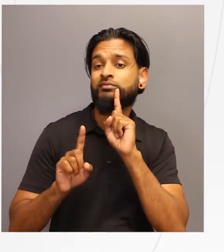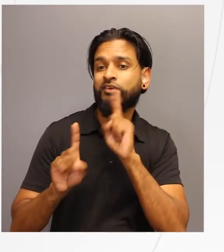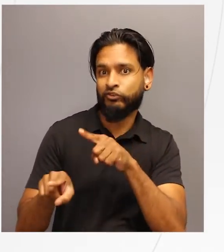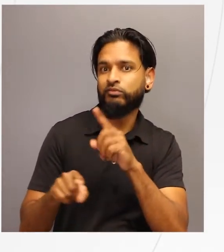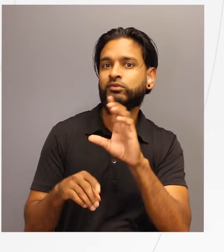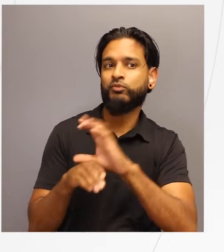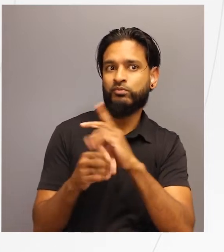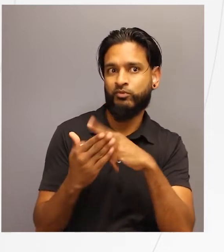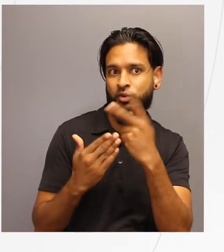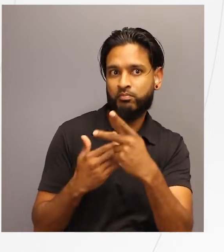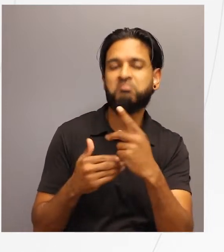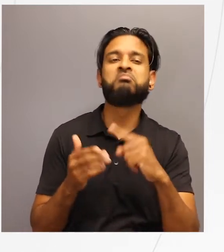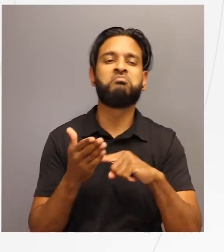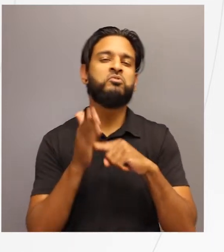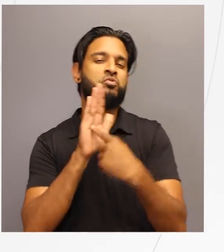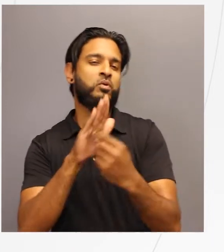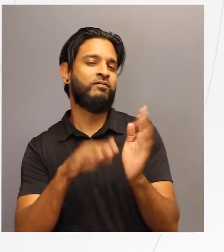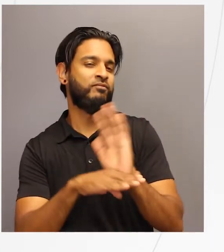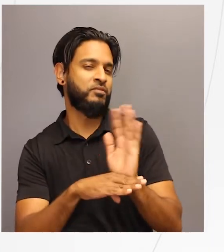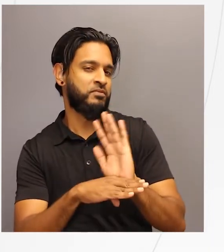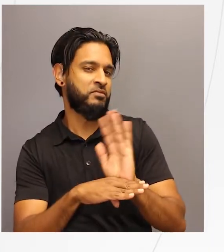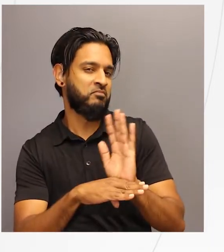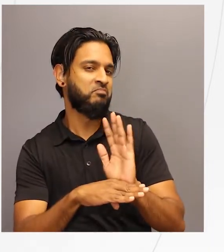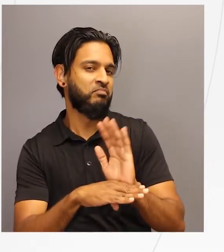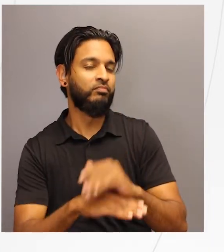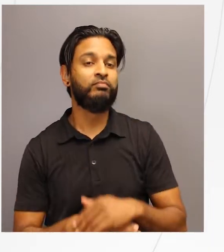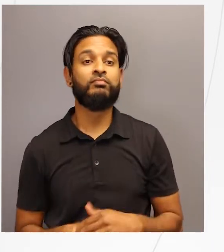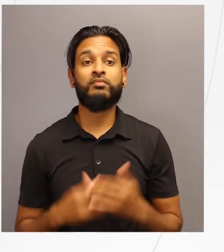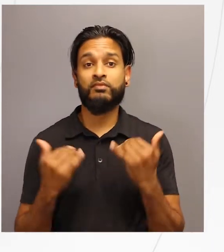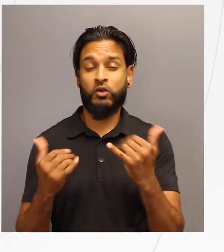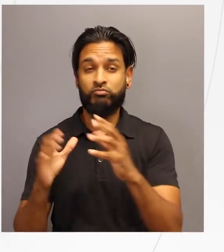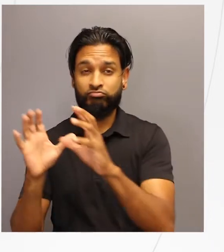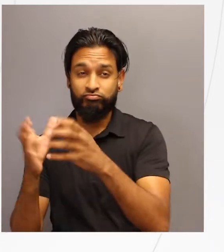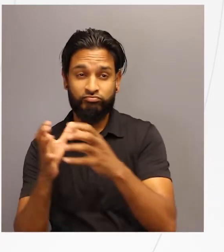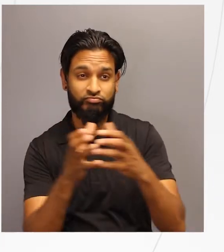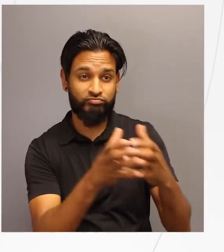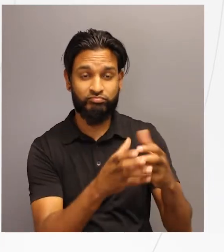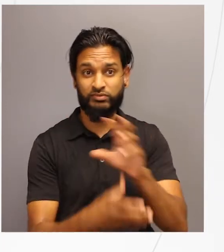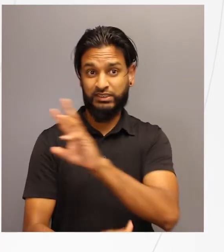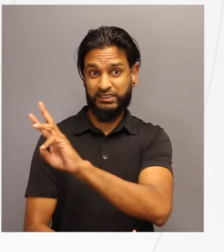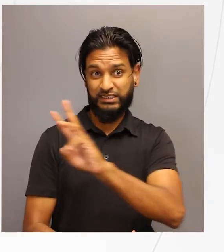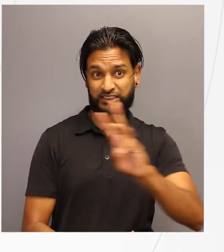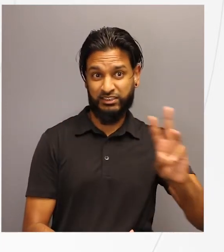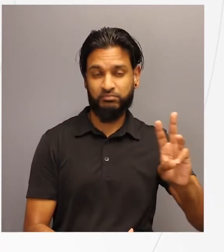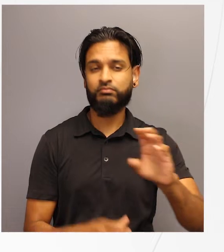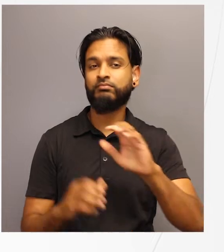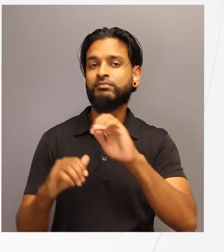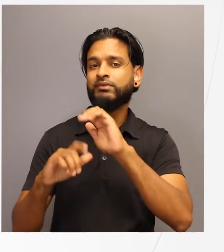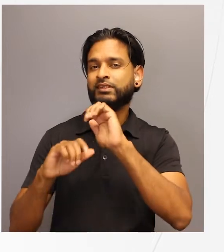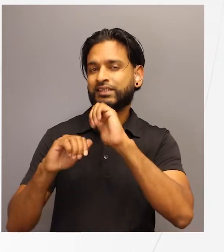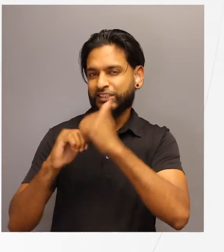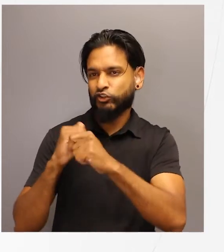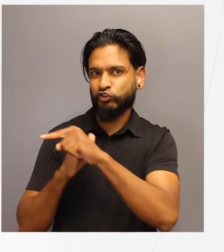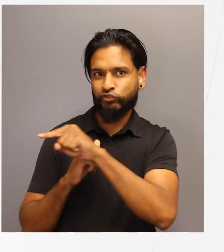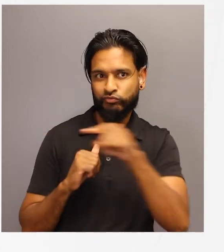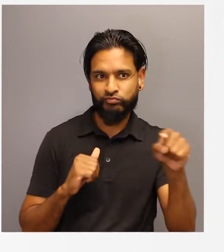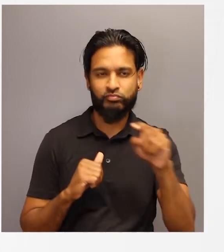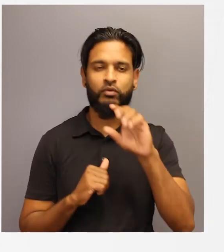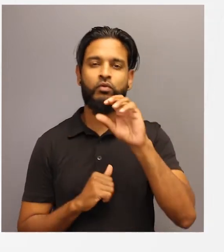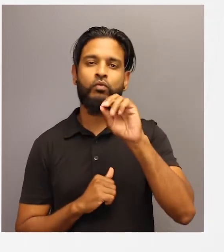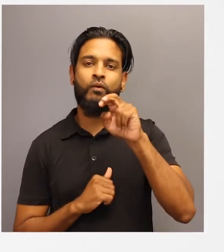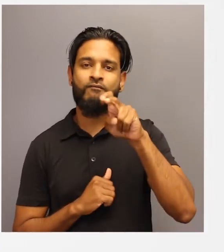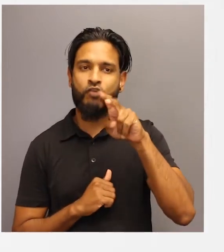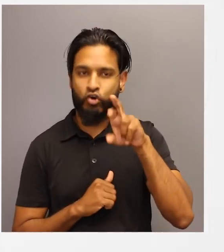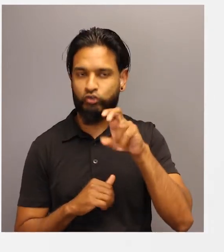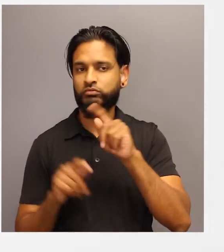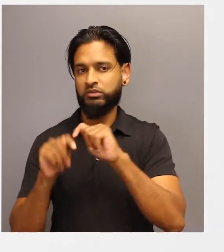Next, divide students into groups of six. Each group will be one rover team, consisting of one rover driver, three